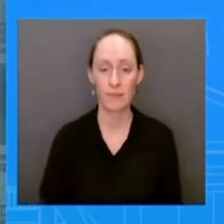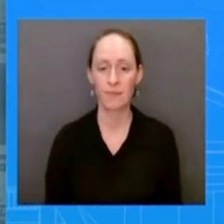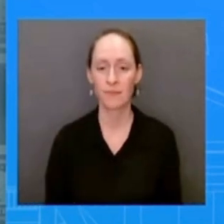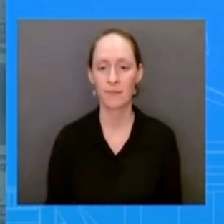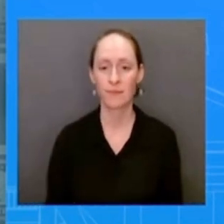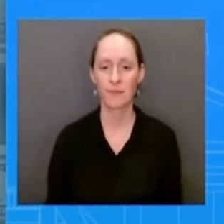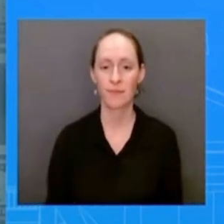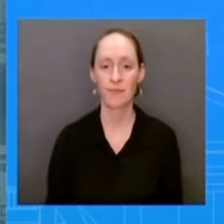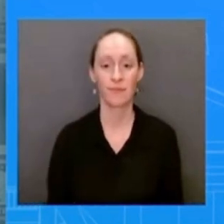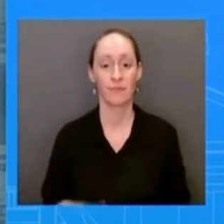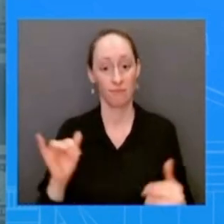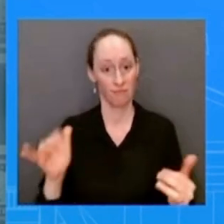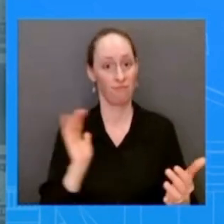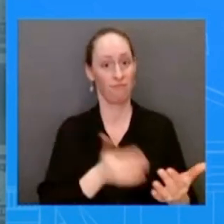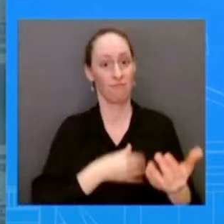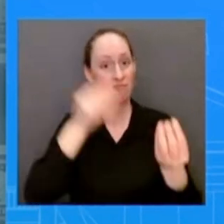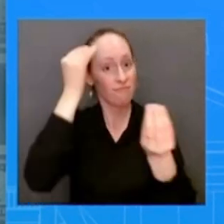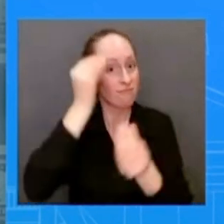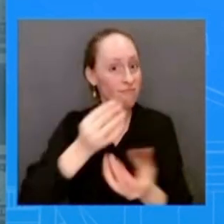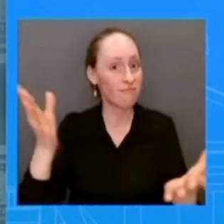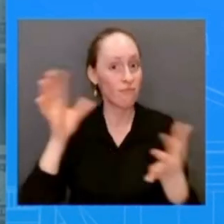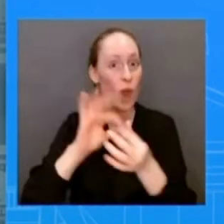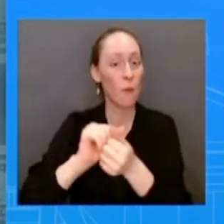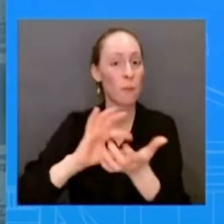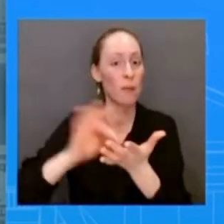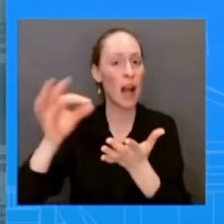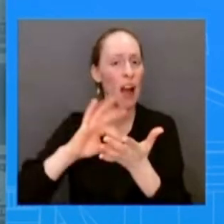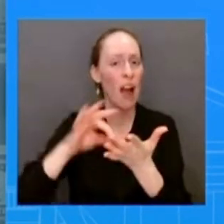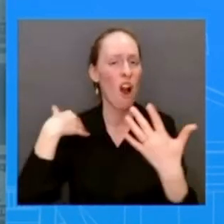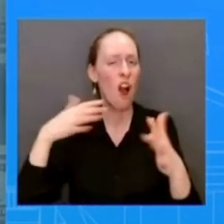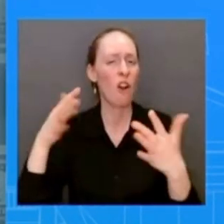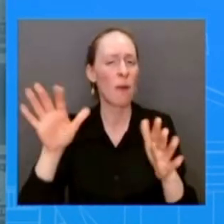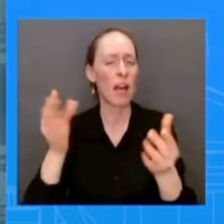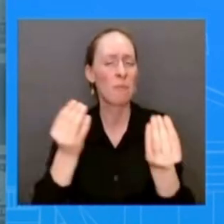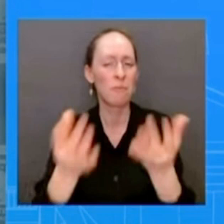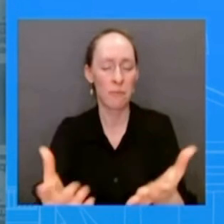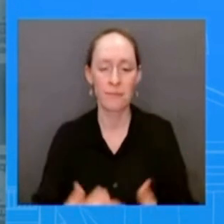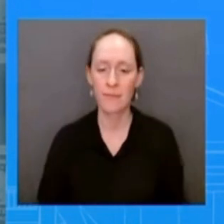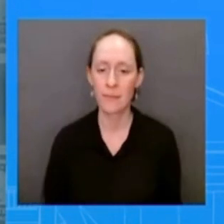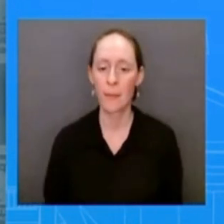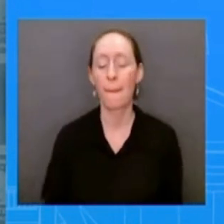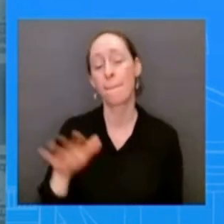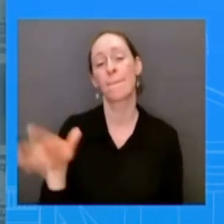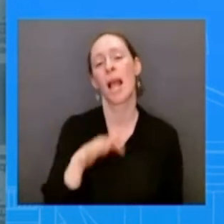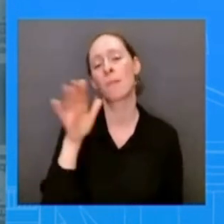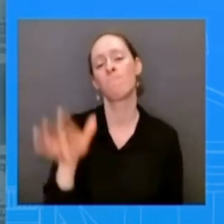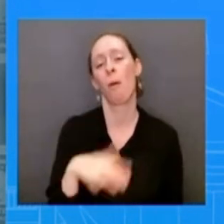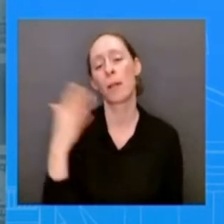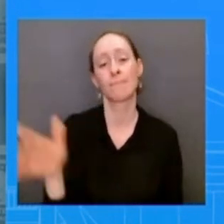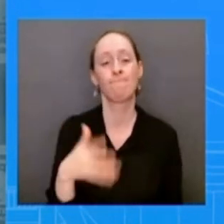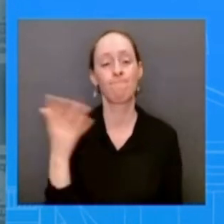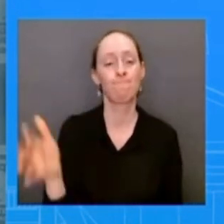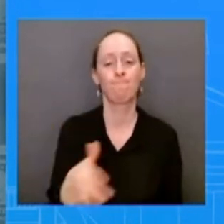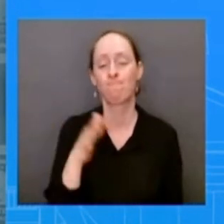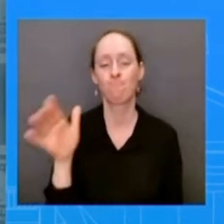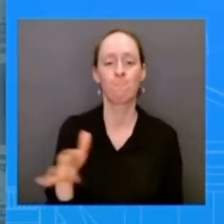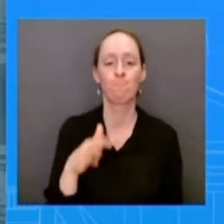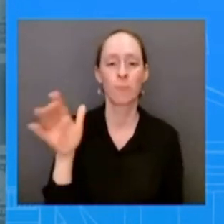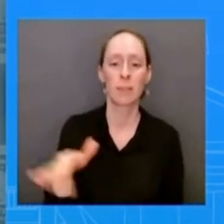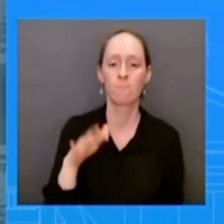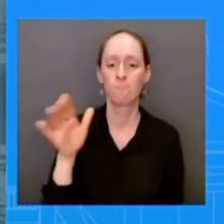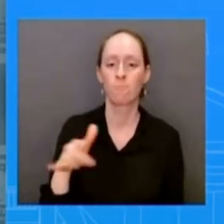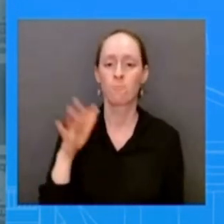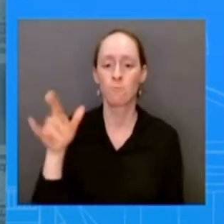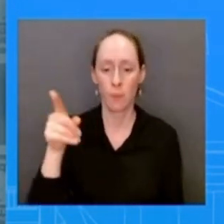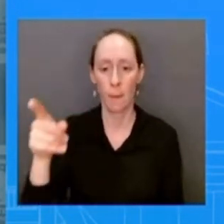as it relates to um uh you know chair powell being uh being uh being uh on the hill doing the hearing i'm just not